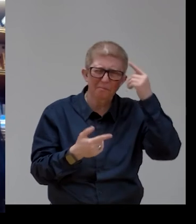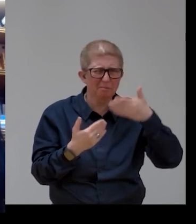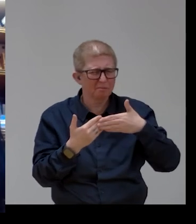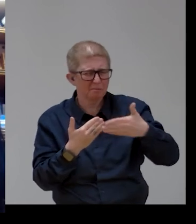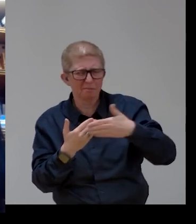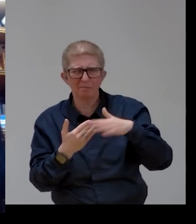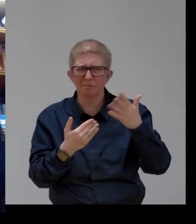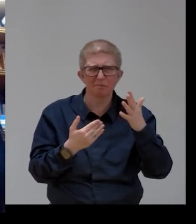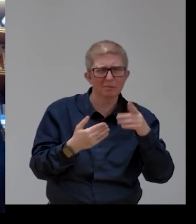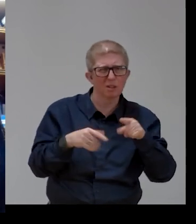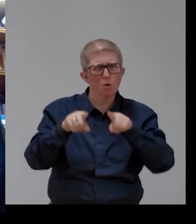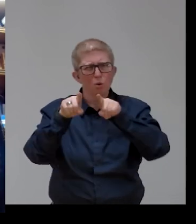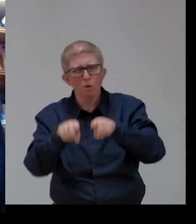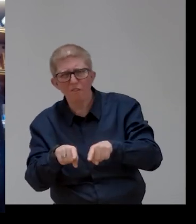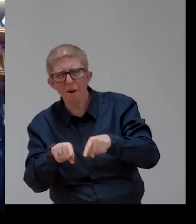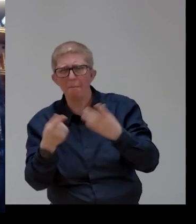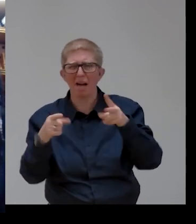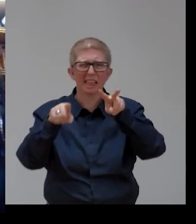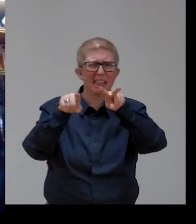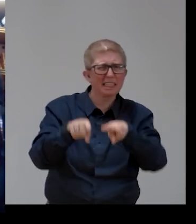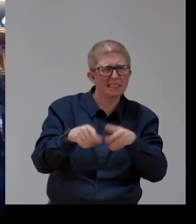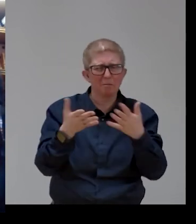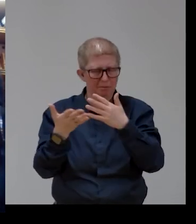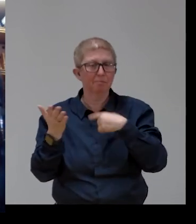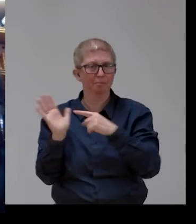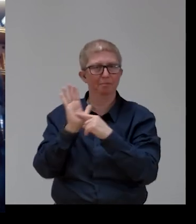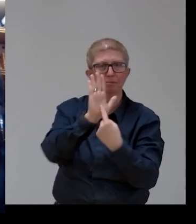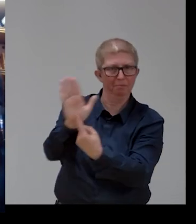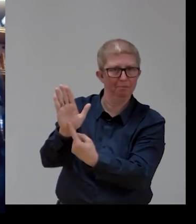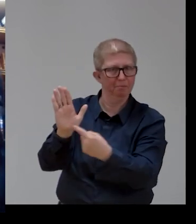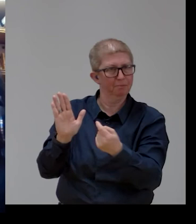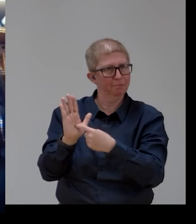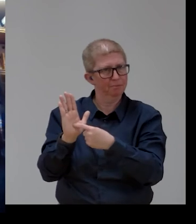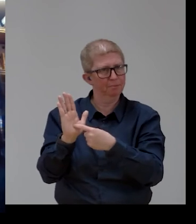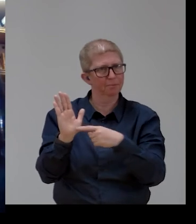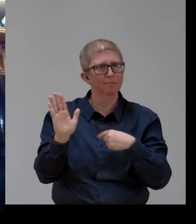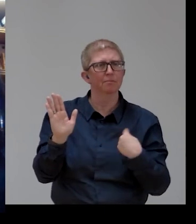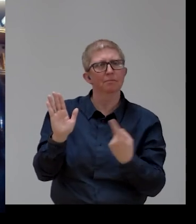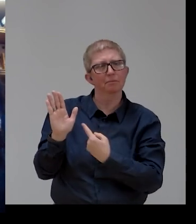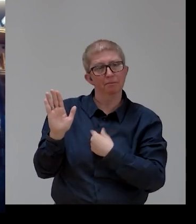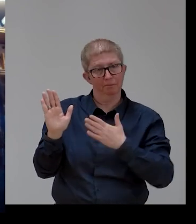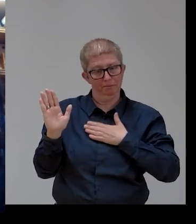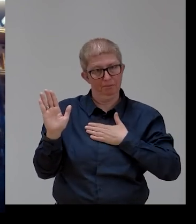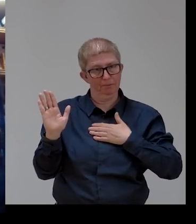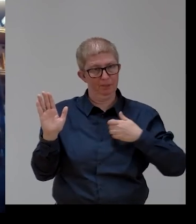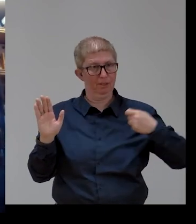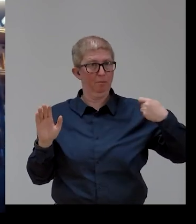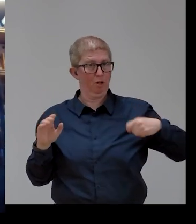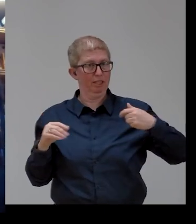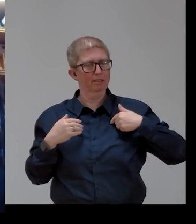in the Slovenia presidency. But our presidency will trigger the debate.